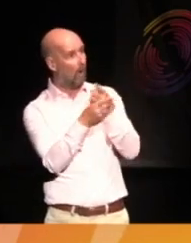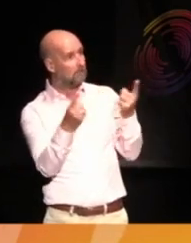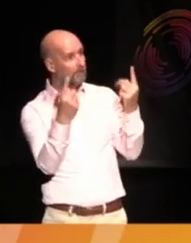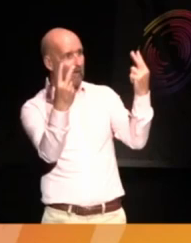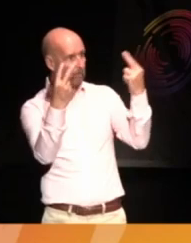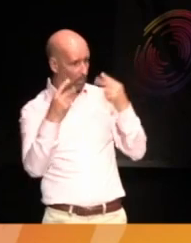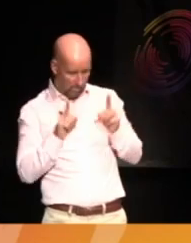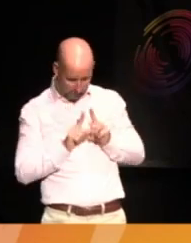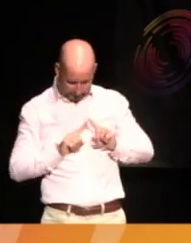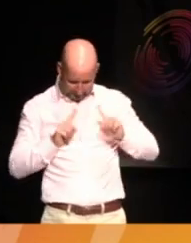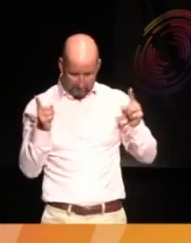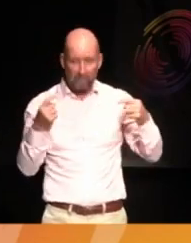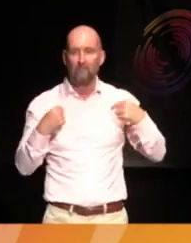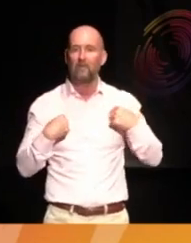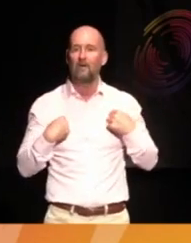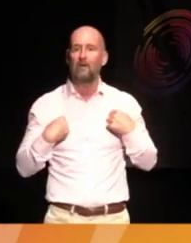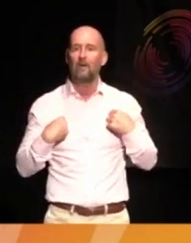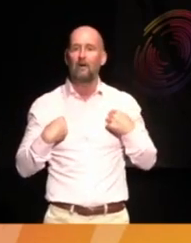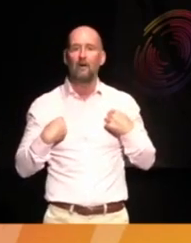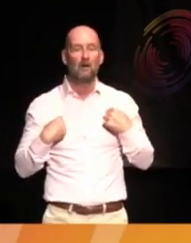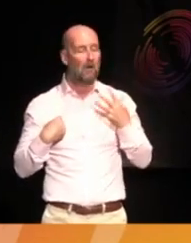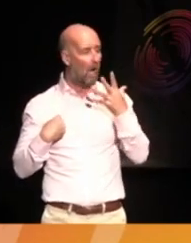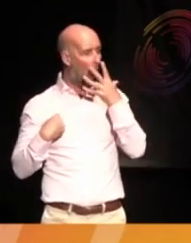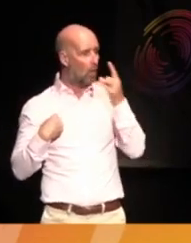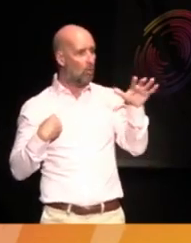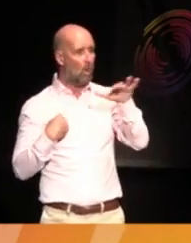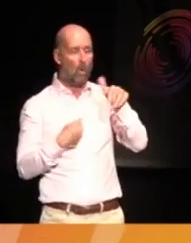like us, unknown origin.